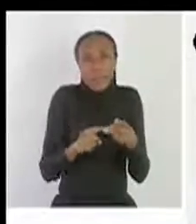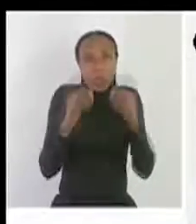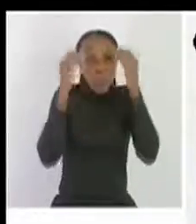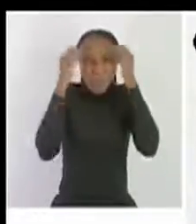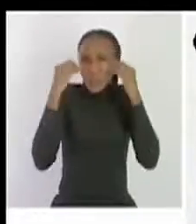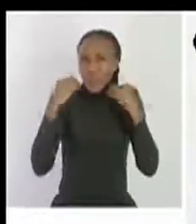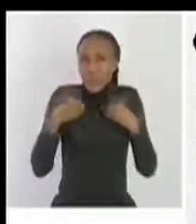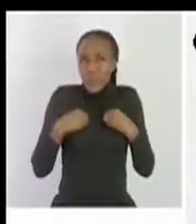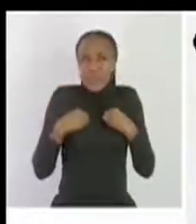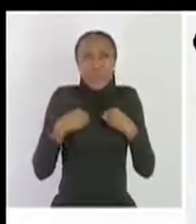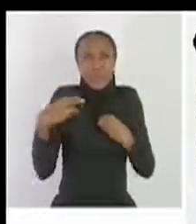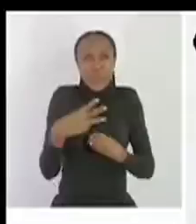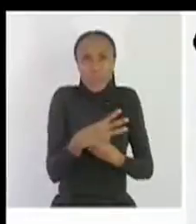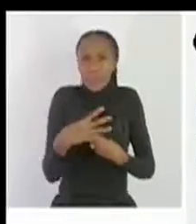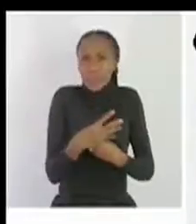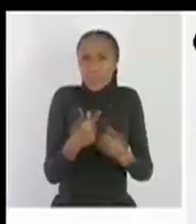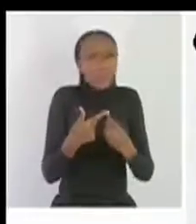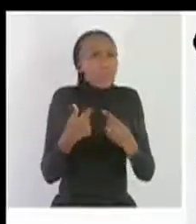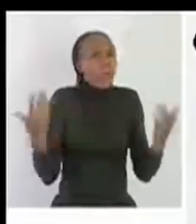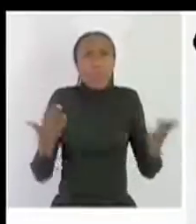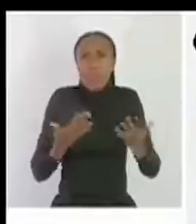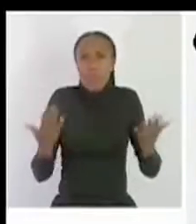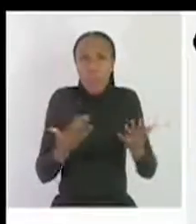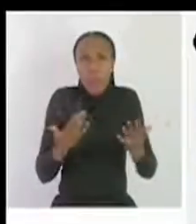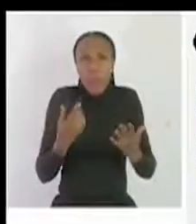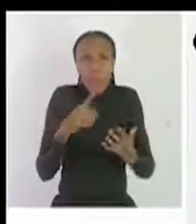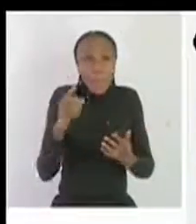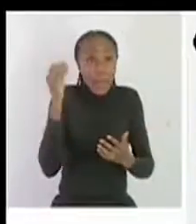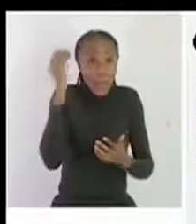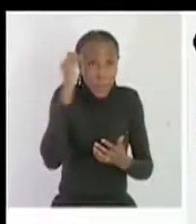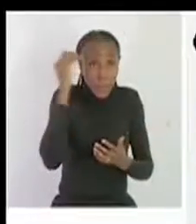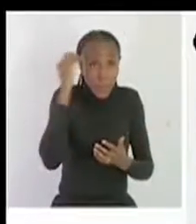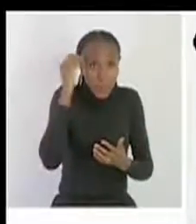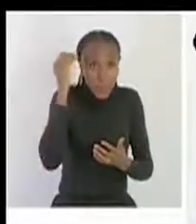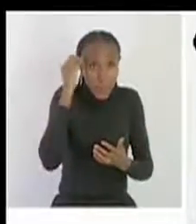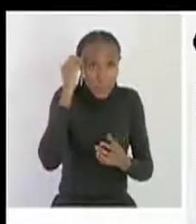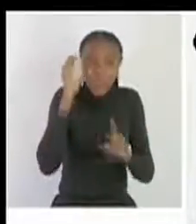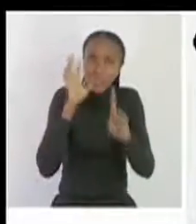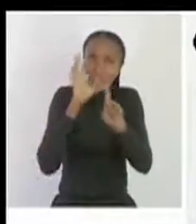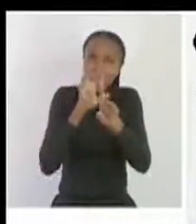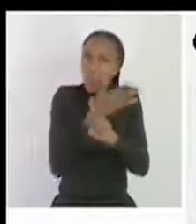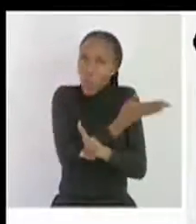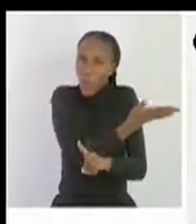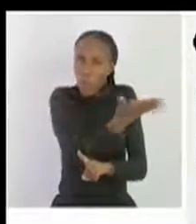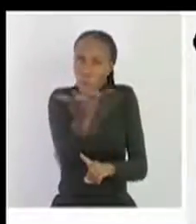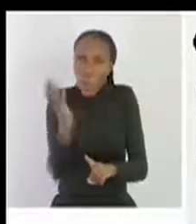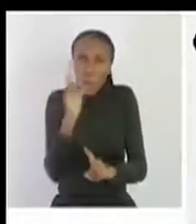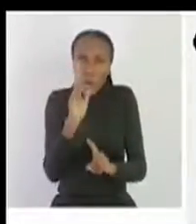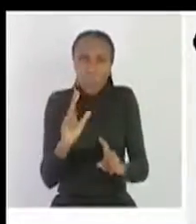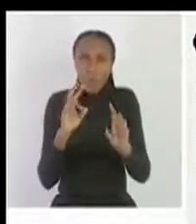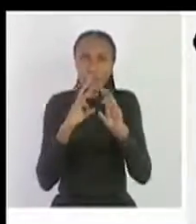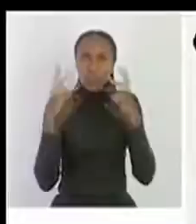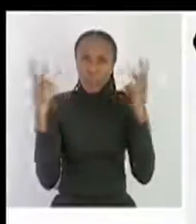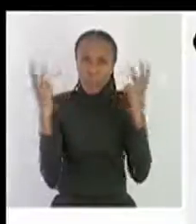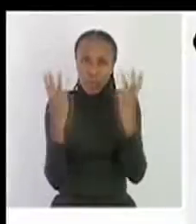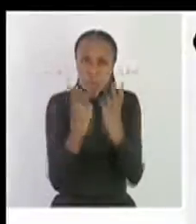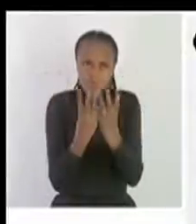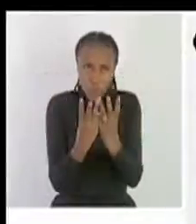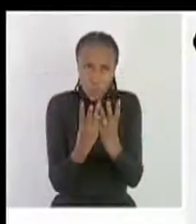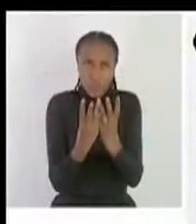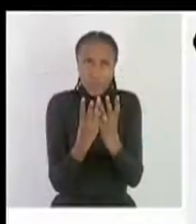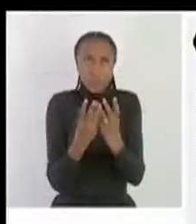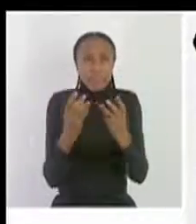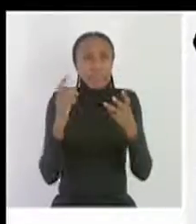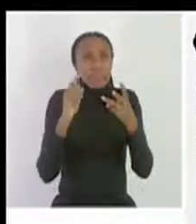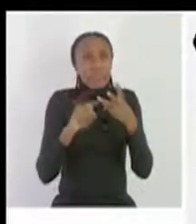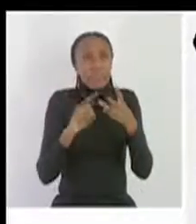sure where HIV and AIDS came from but that they affect all kinds of people all over the world and then the second last